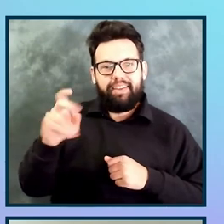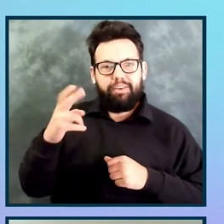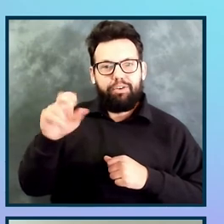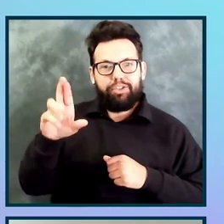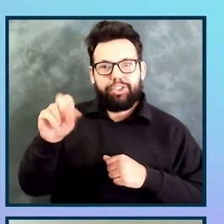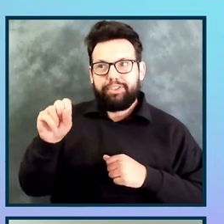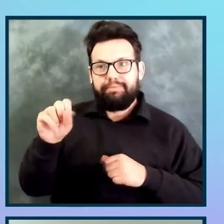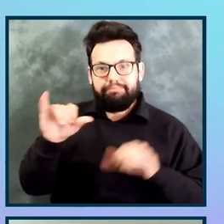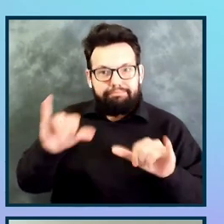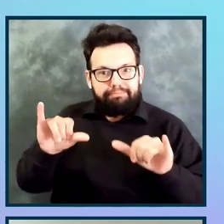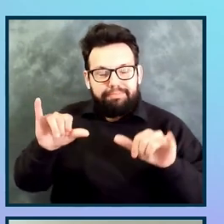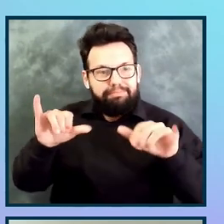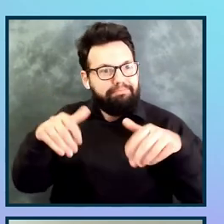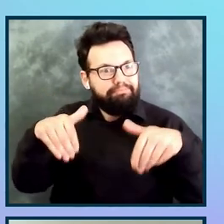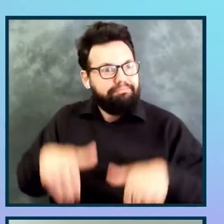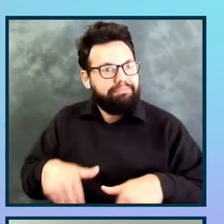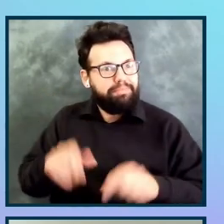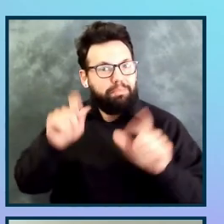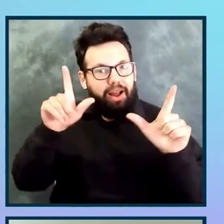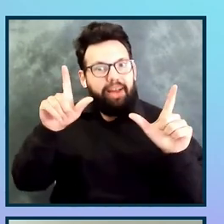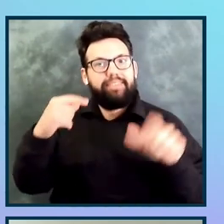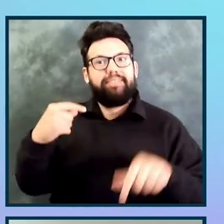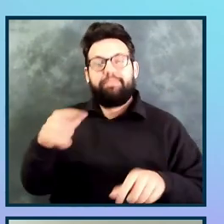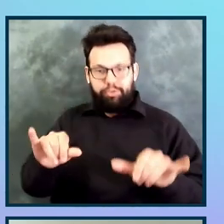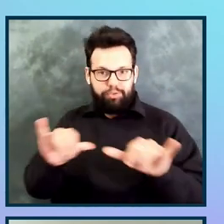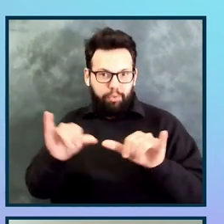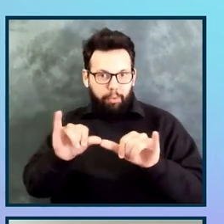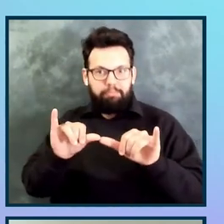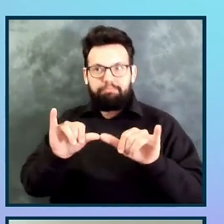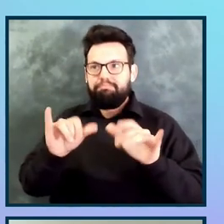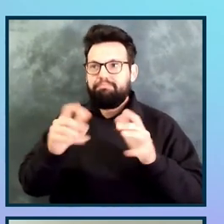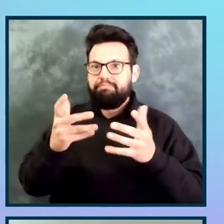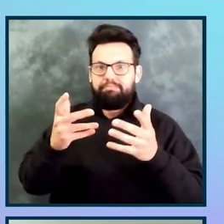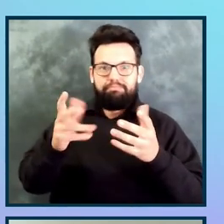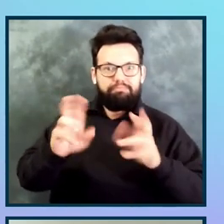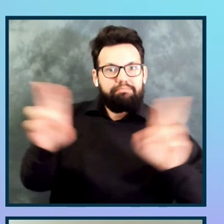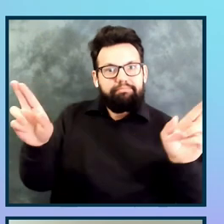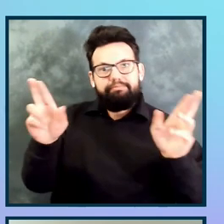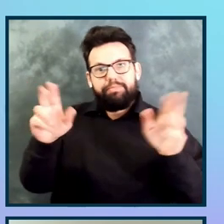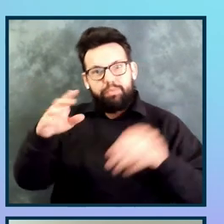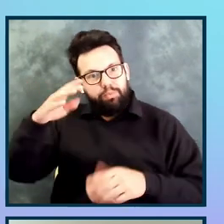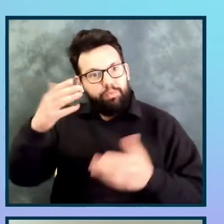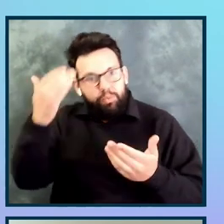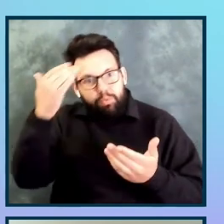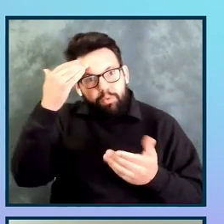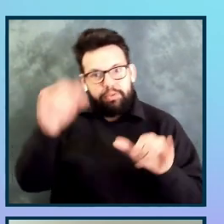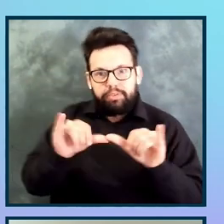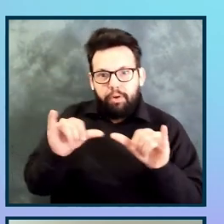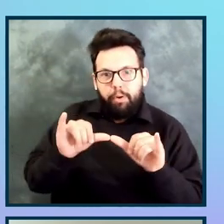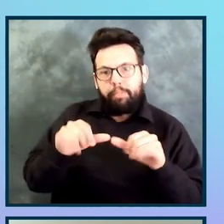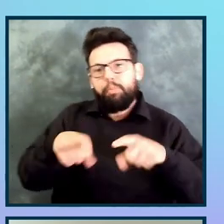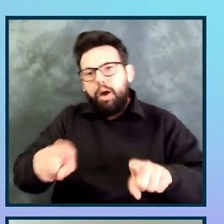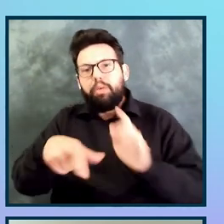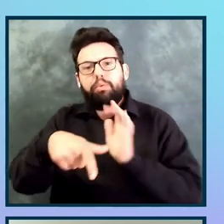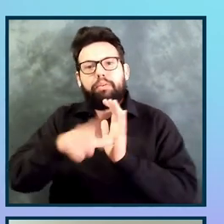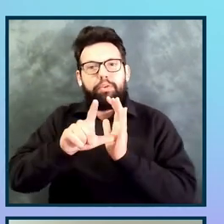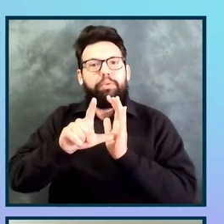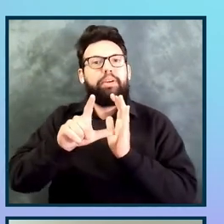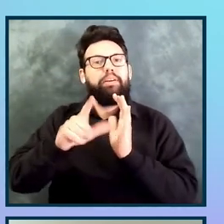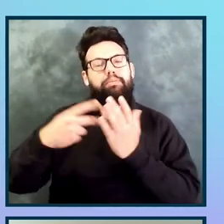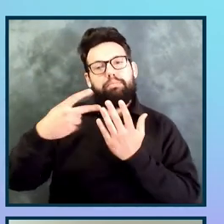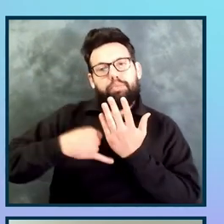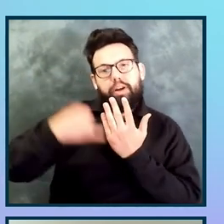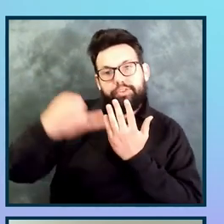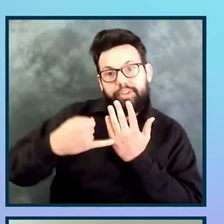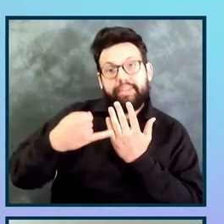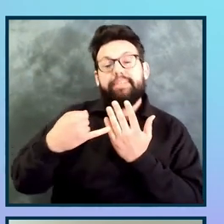defined. We used the basis of the 2019 audit as we're reviewing the project with the stakeholders. The call ended with,